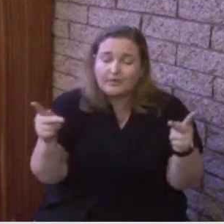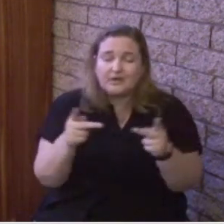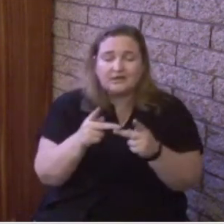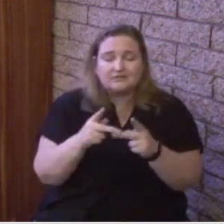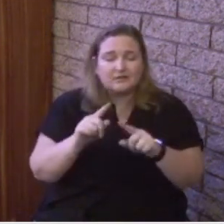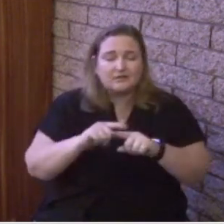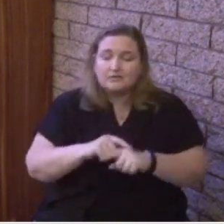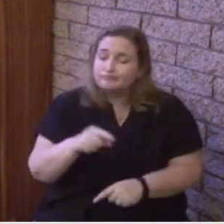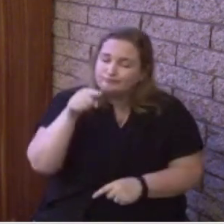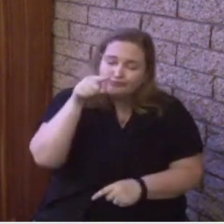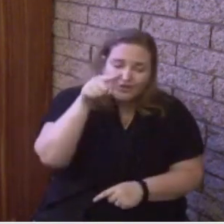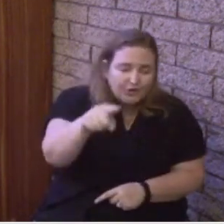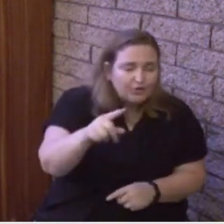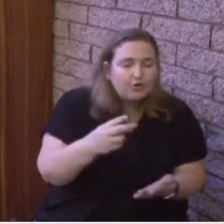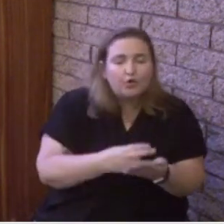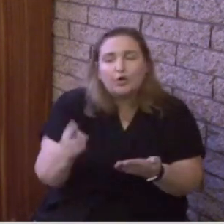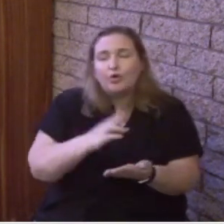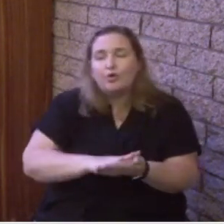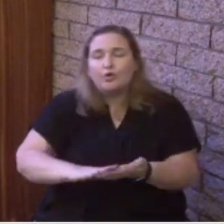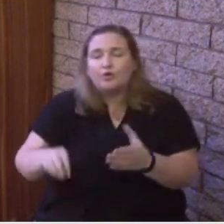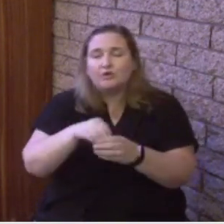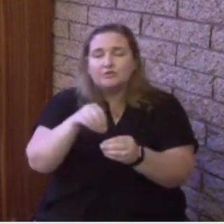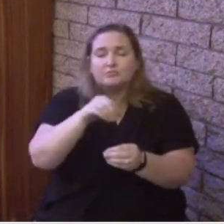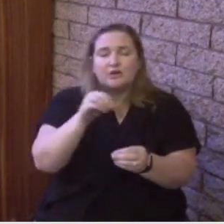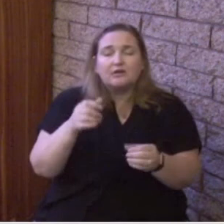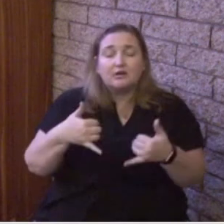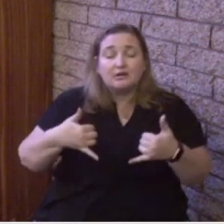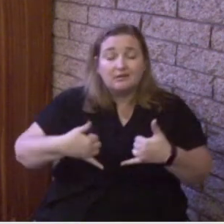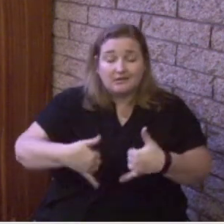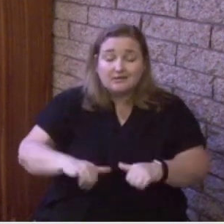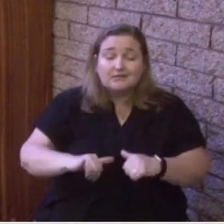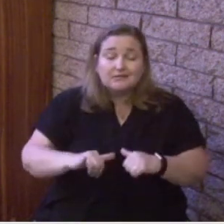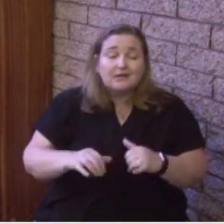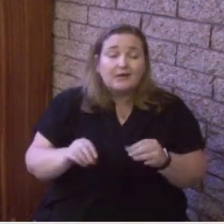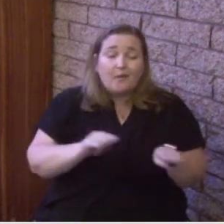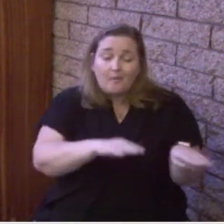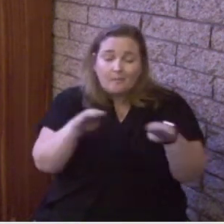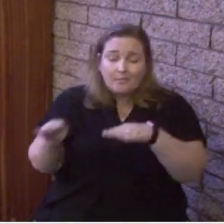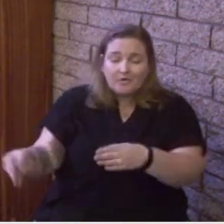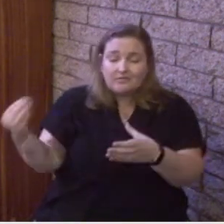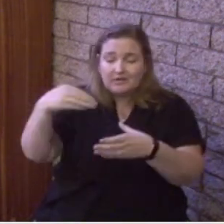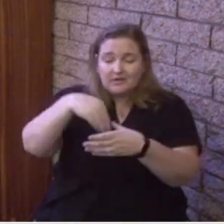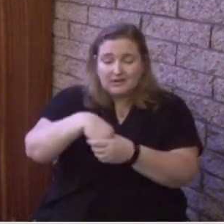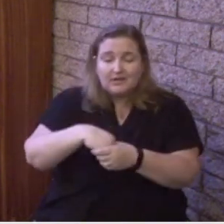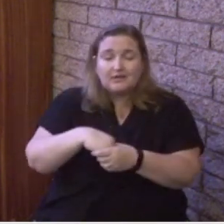is still moving within us right there where we are.